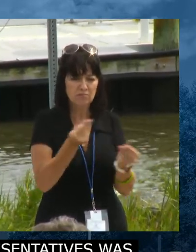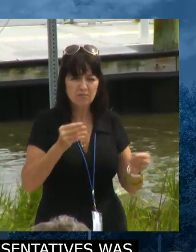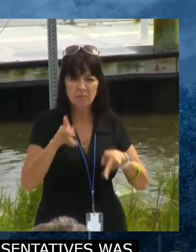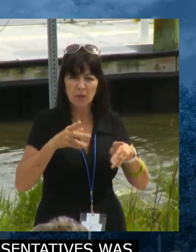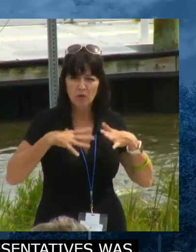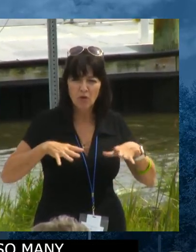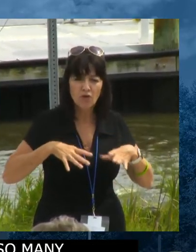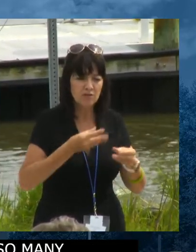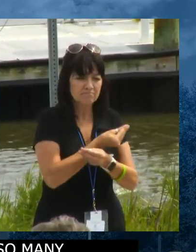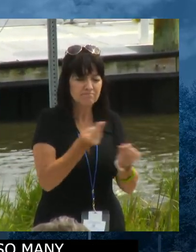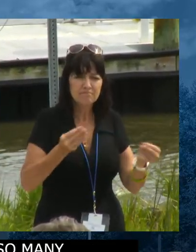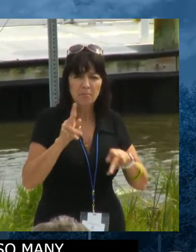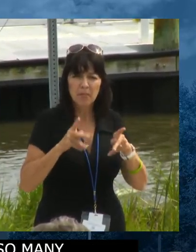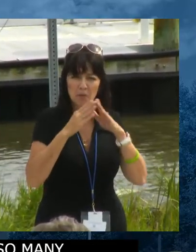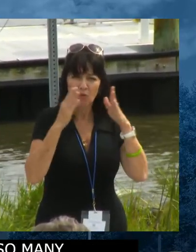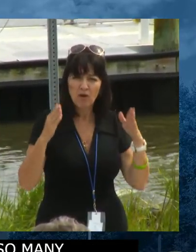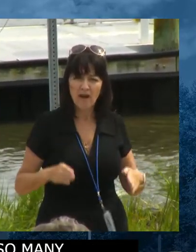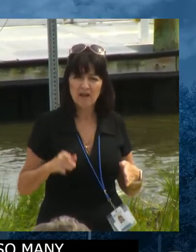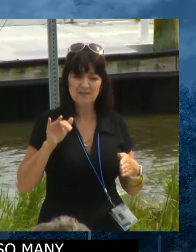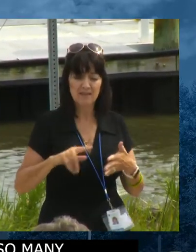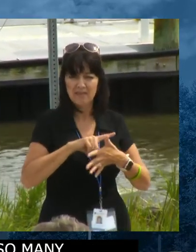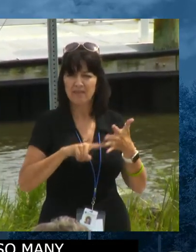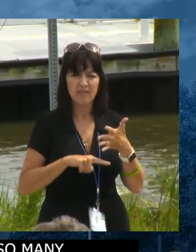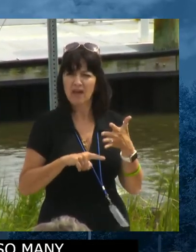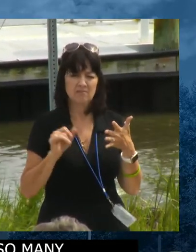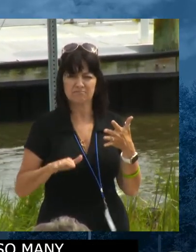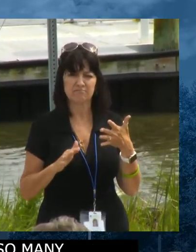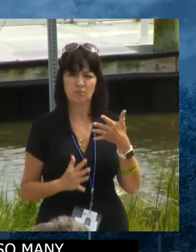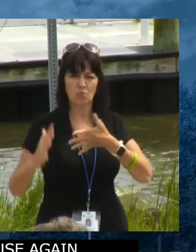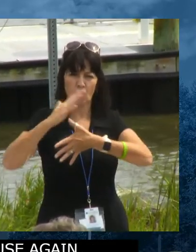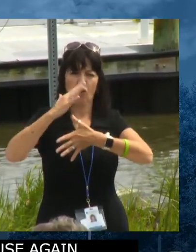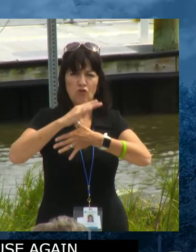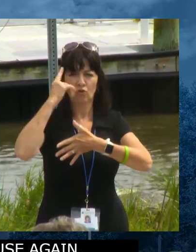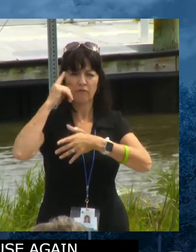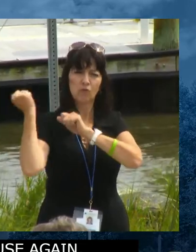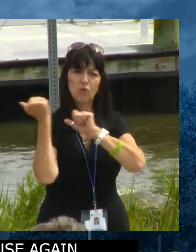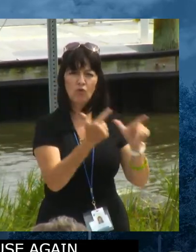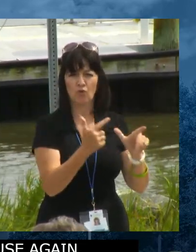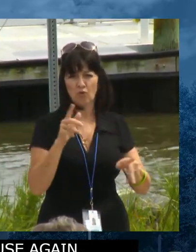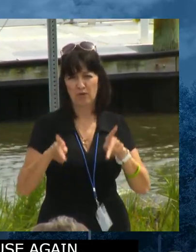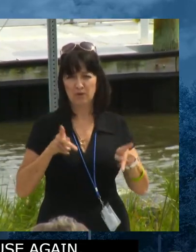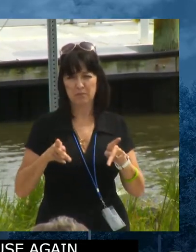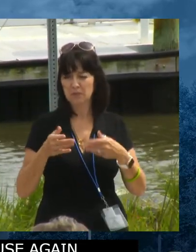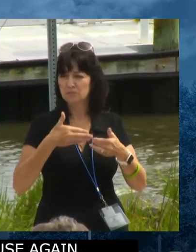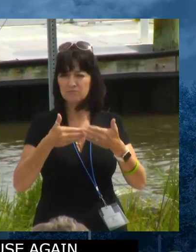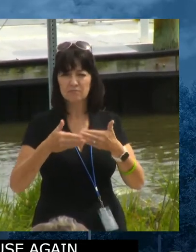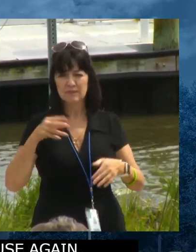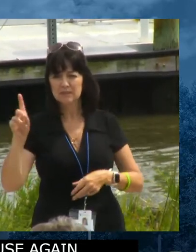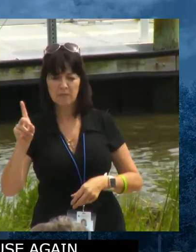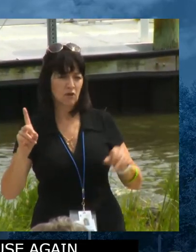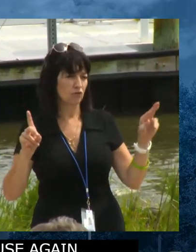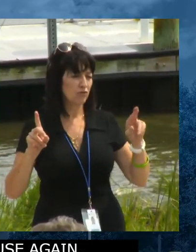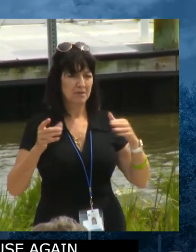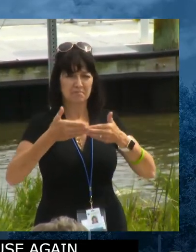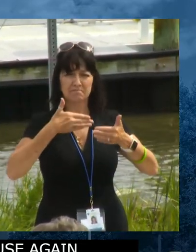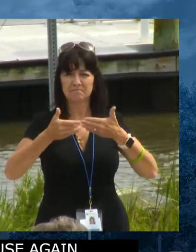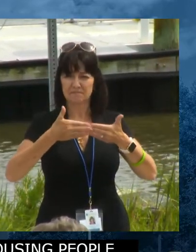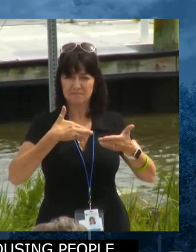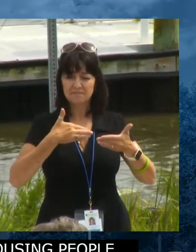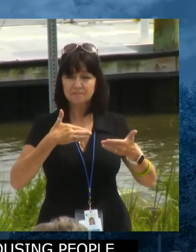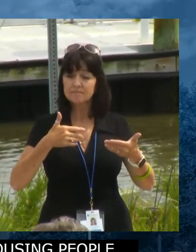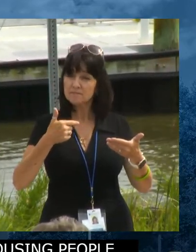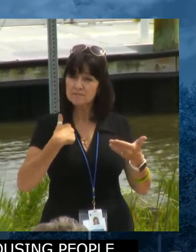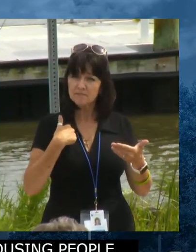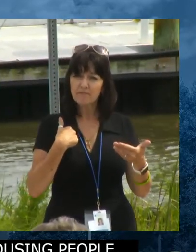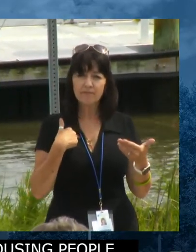they have clean water are bipartisan issues in the Delaware issues. So I want to end with this. And I've said this before,